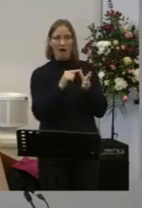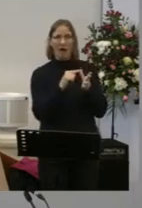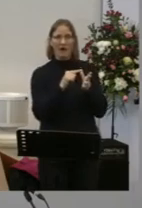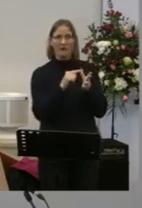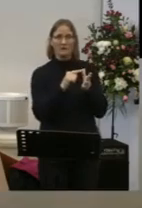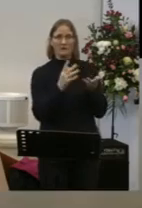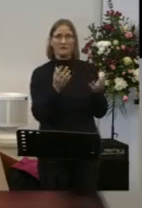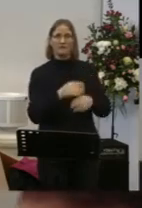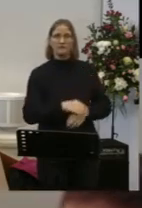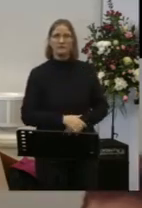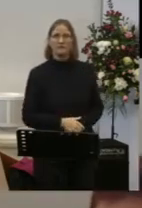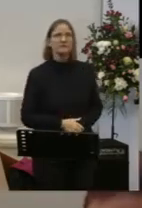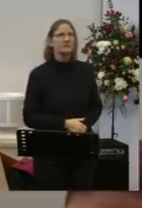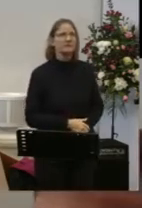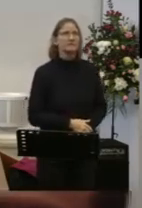Perfect